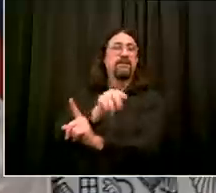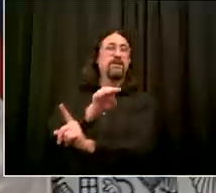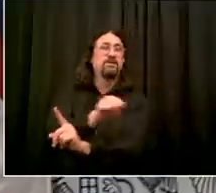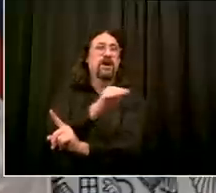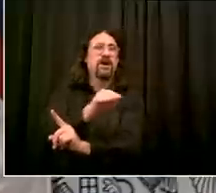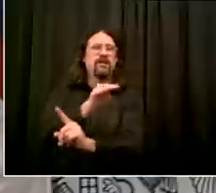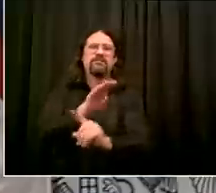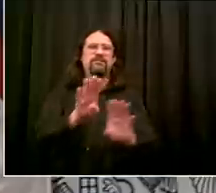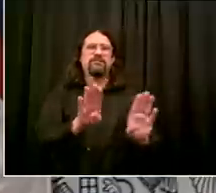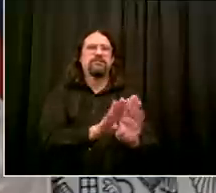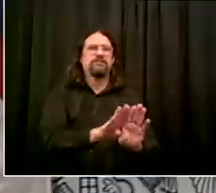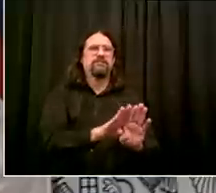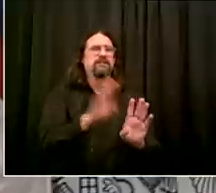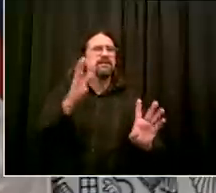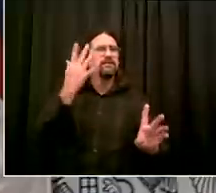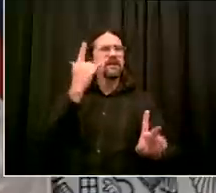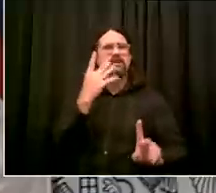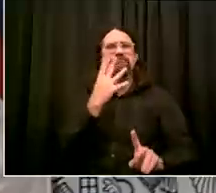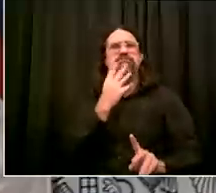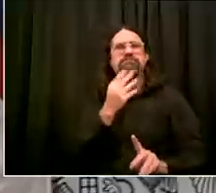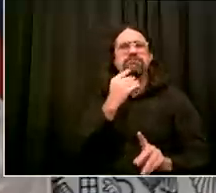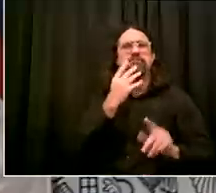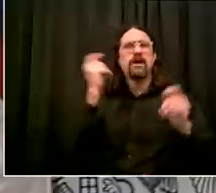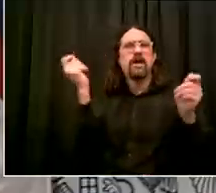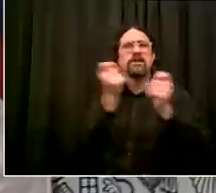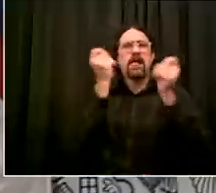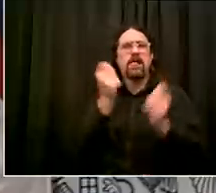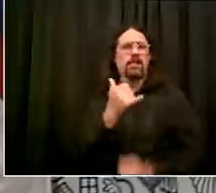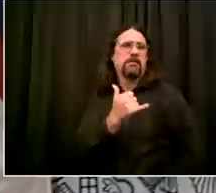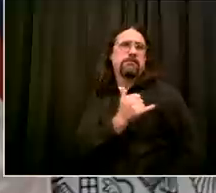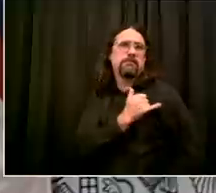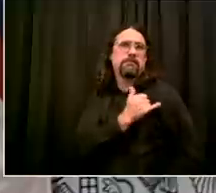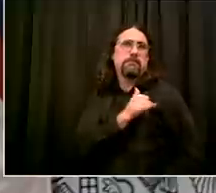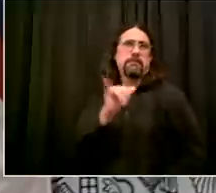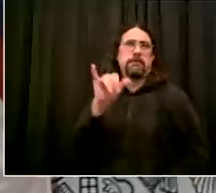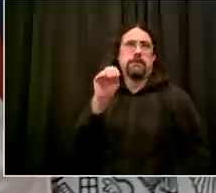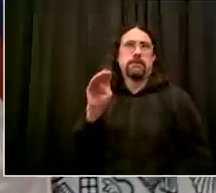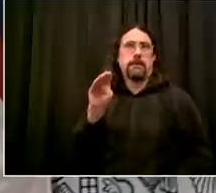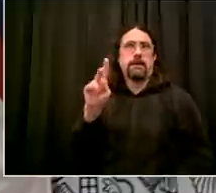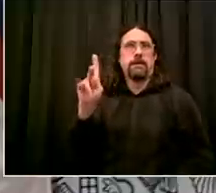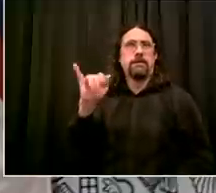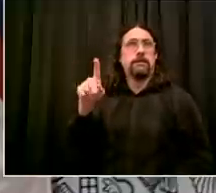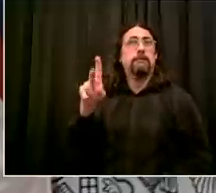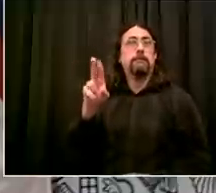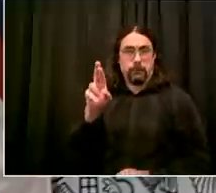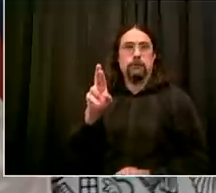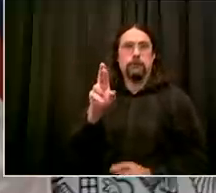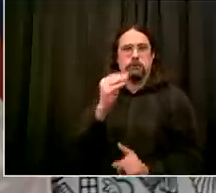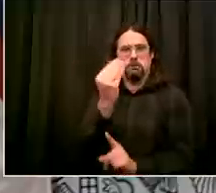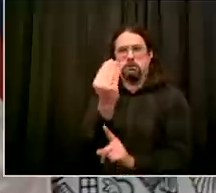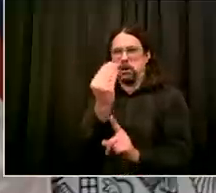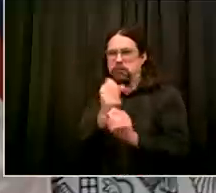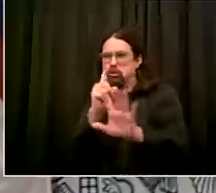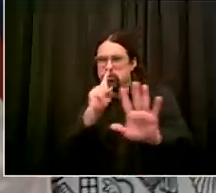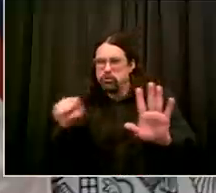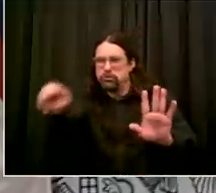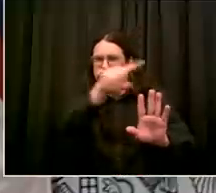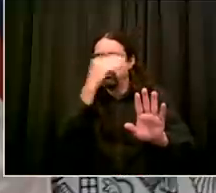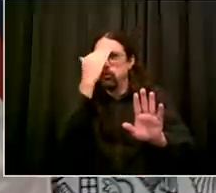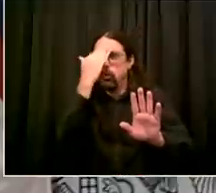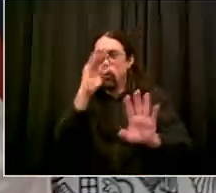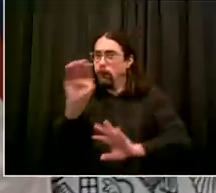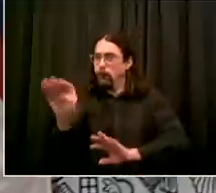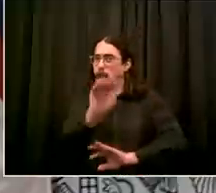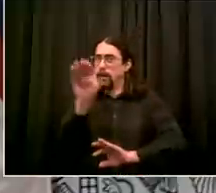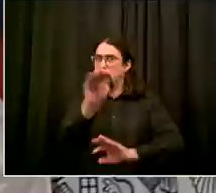knows those facts um look Marsha in terms of the hiring process it continues I think